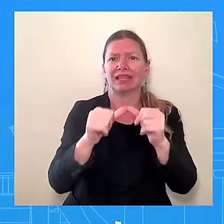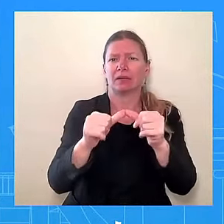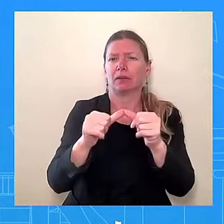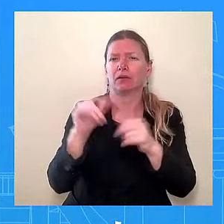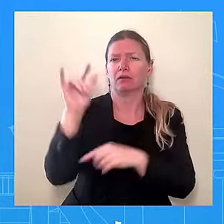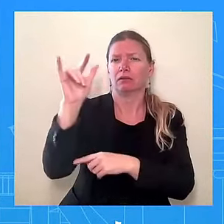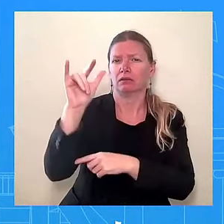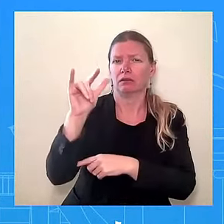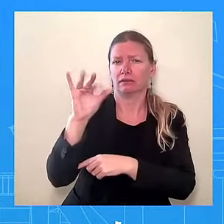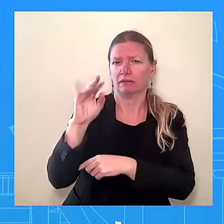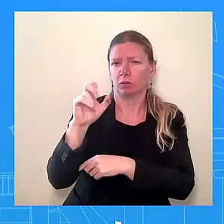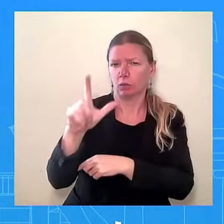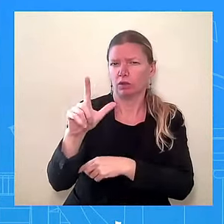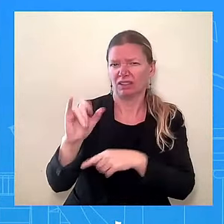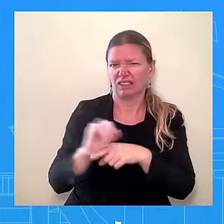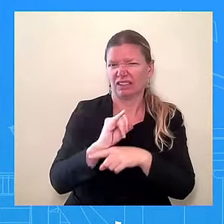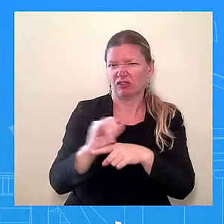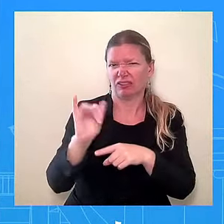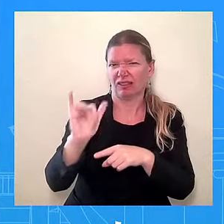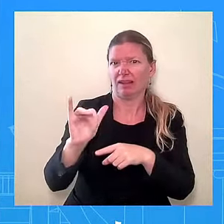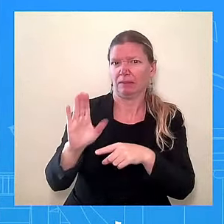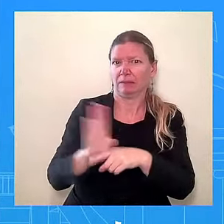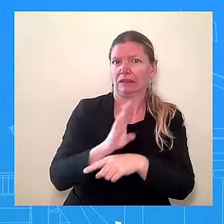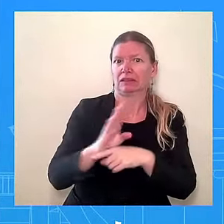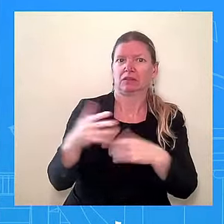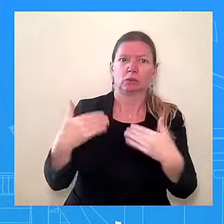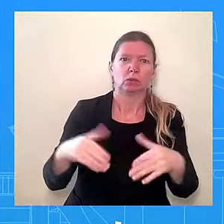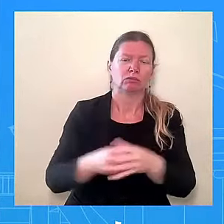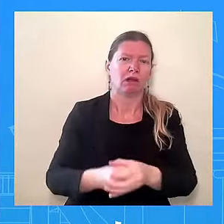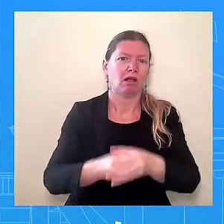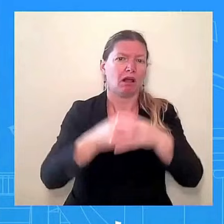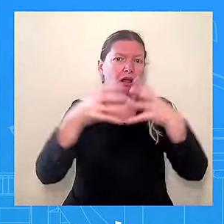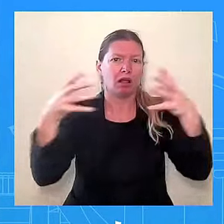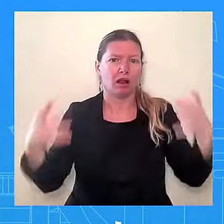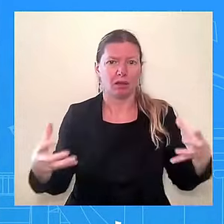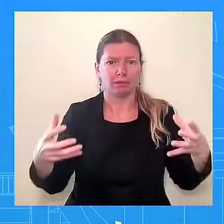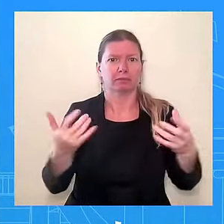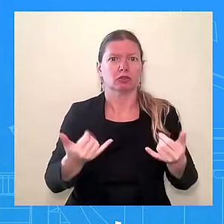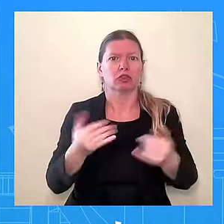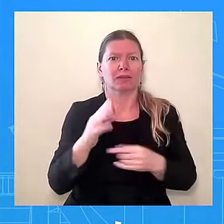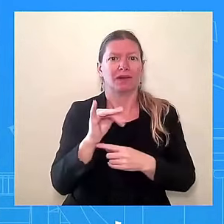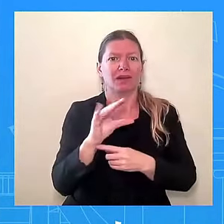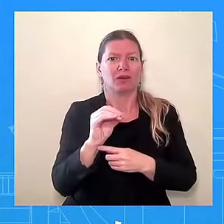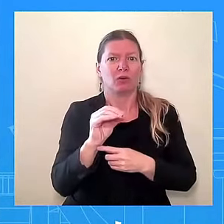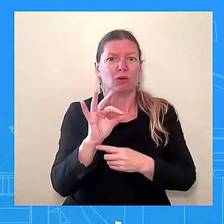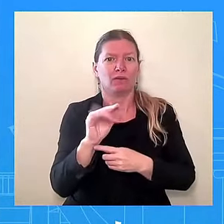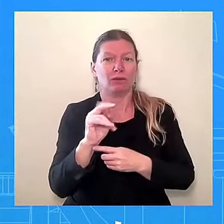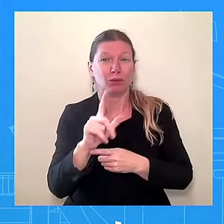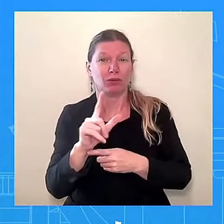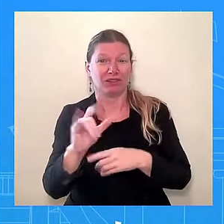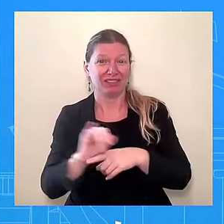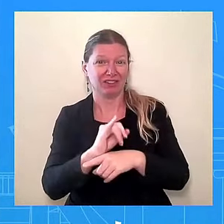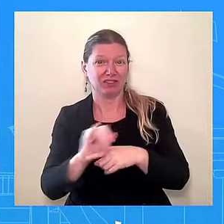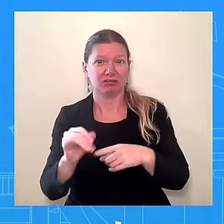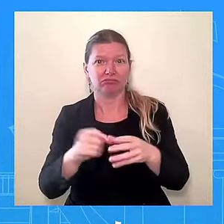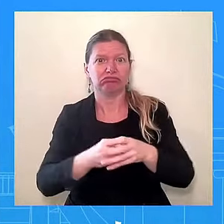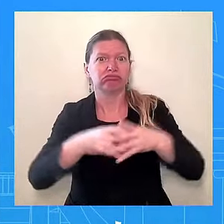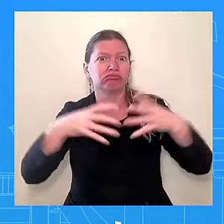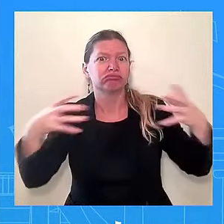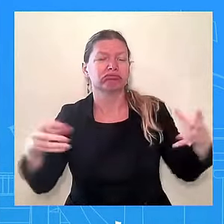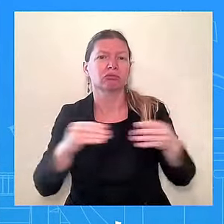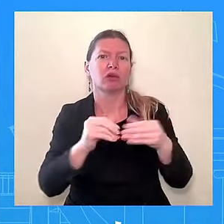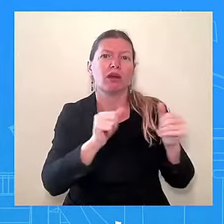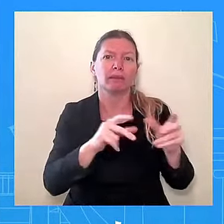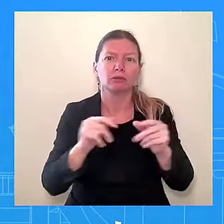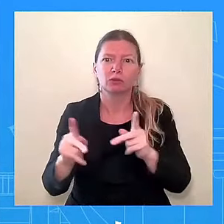it opens up the opportunity for many, as many as a million new job opportunities in rural America. So we want to make sure that farmers and farming and ranching